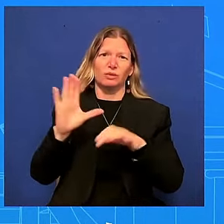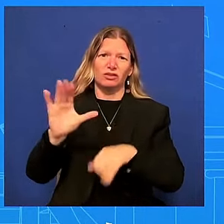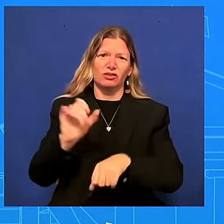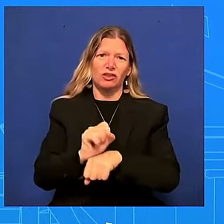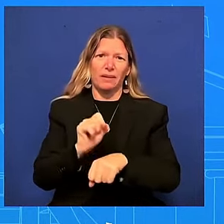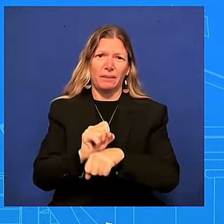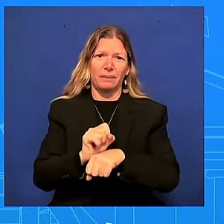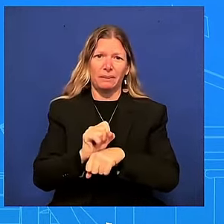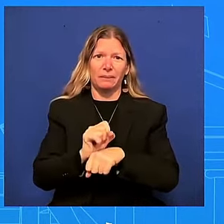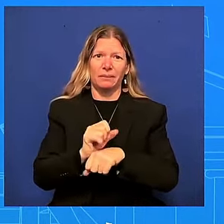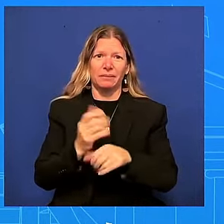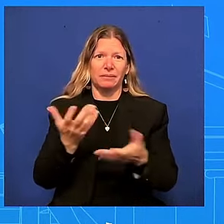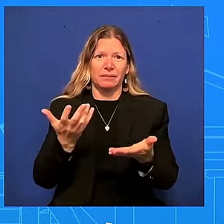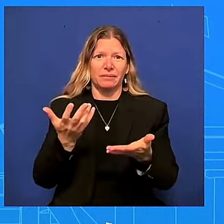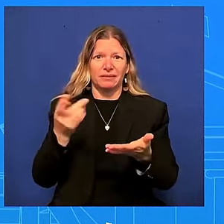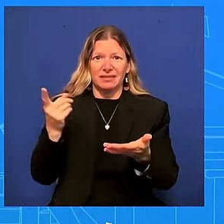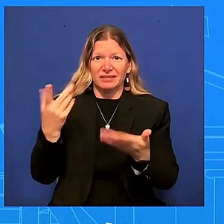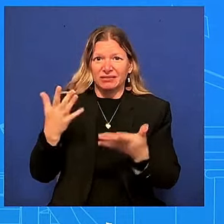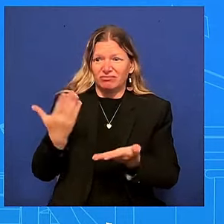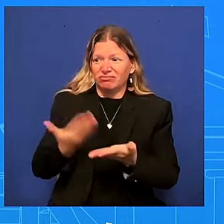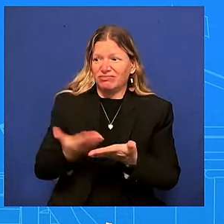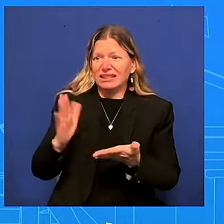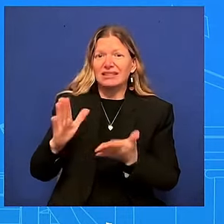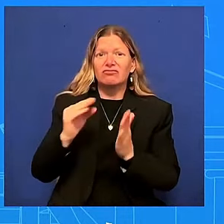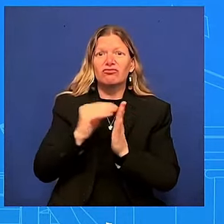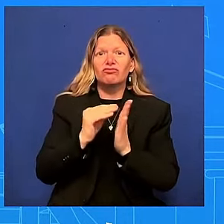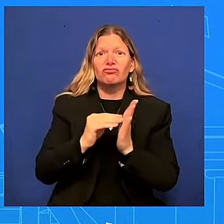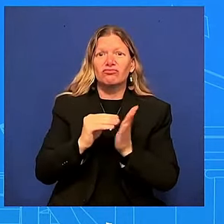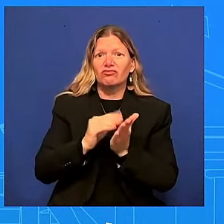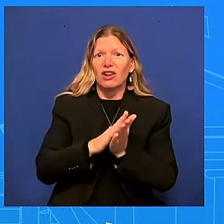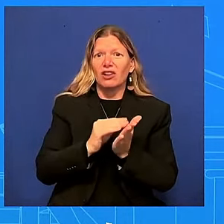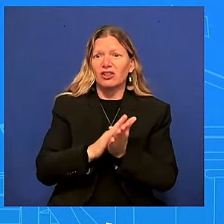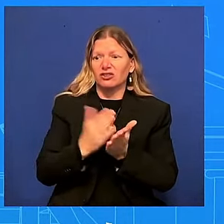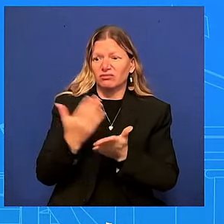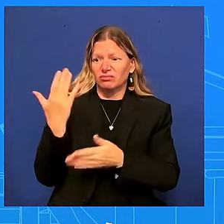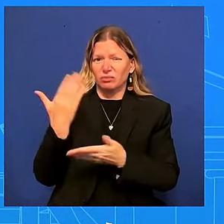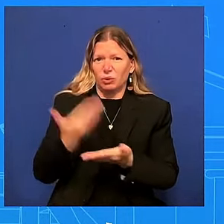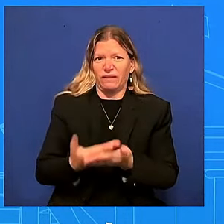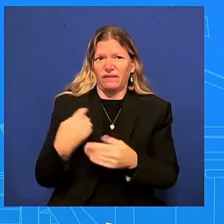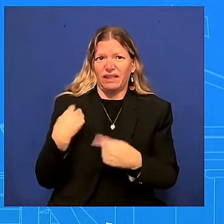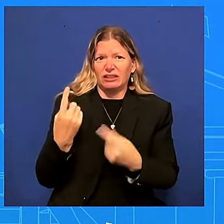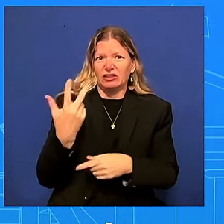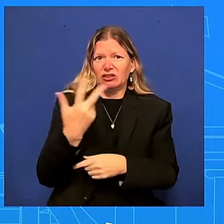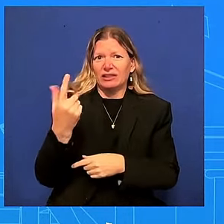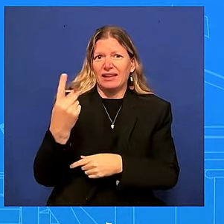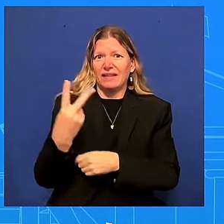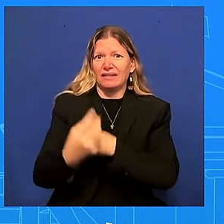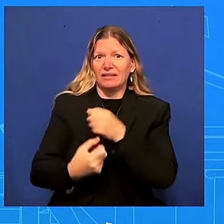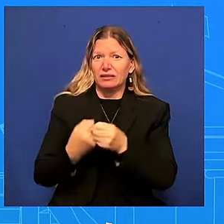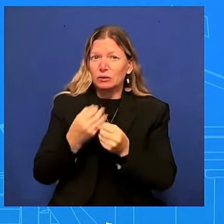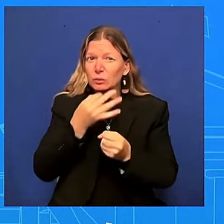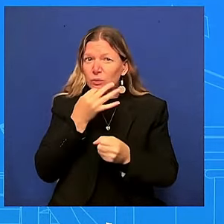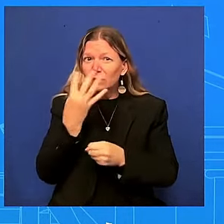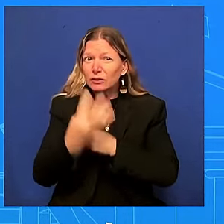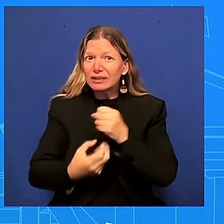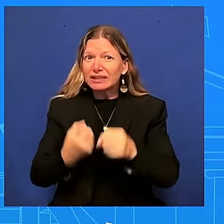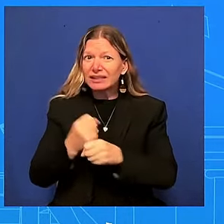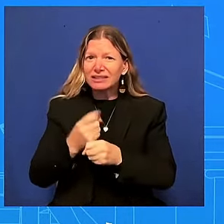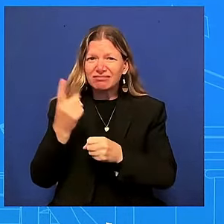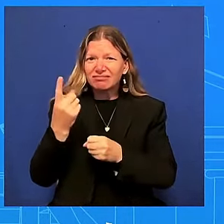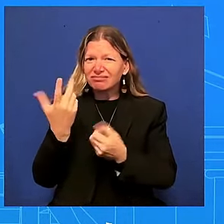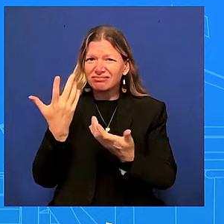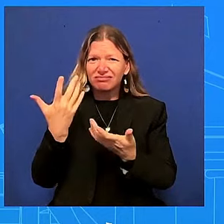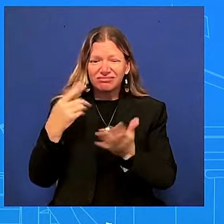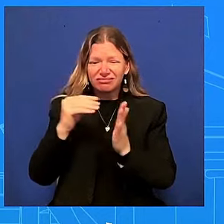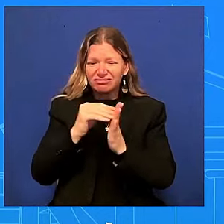the rec the president's record has been unprecedented delivering for the american people another thing that he said that i would add is he